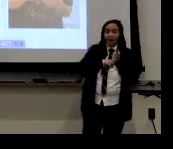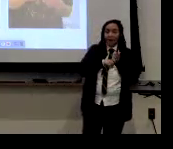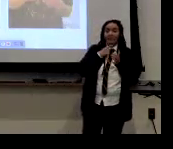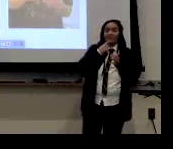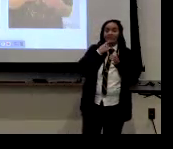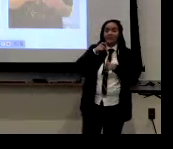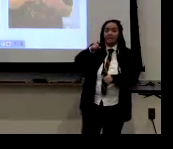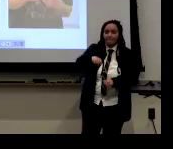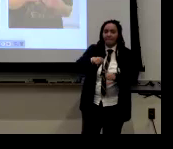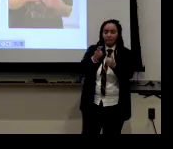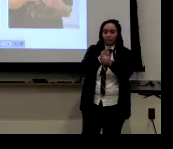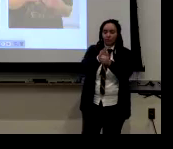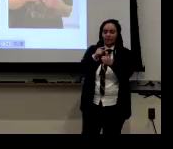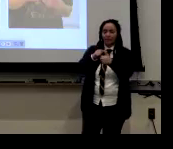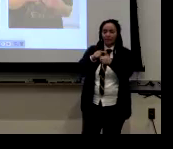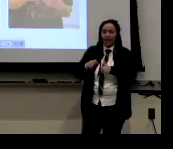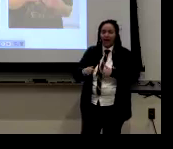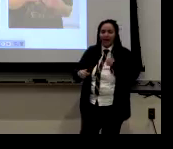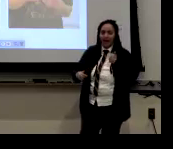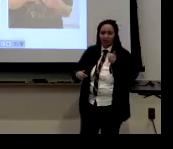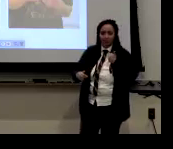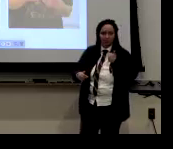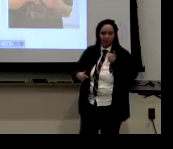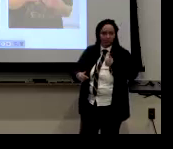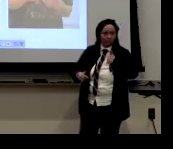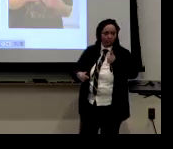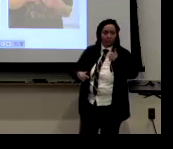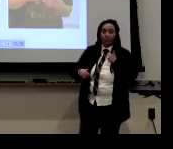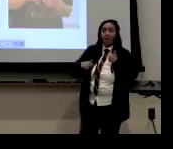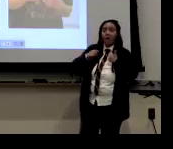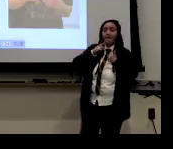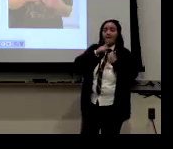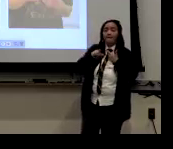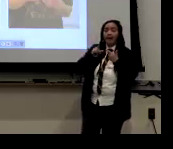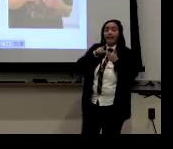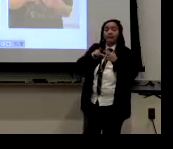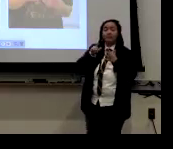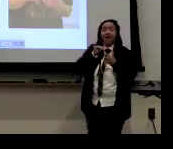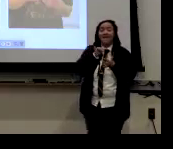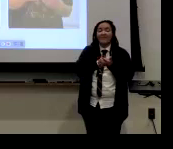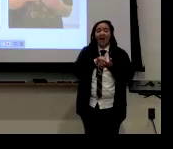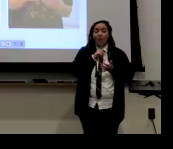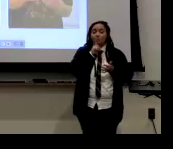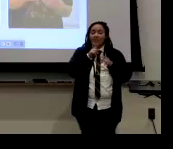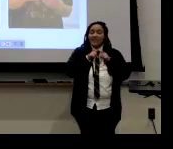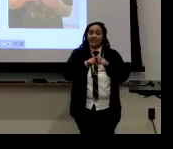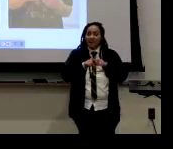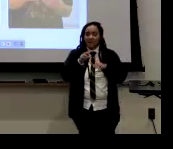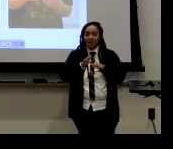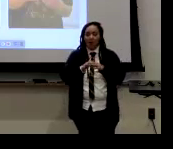of the thumb, and it's usually extended in a masculine signing way.